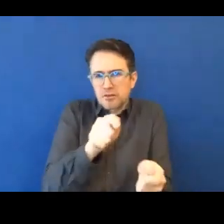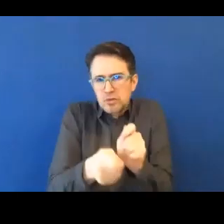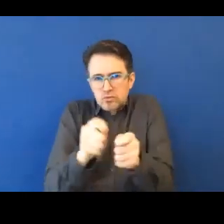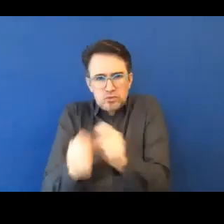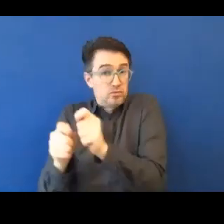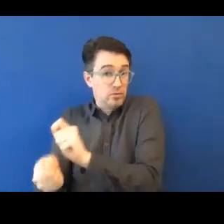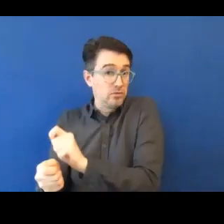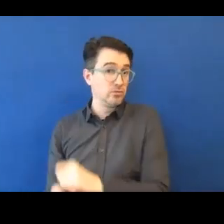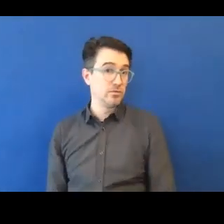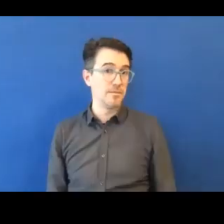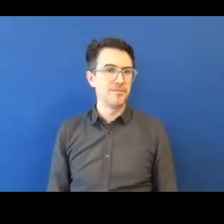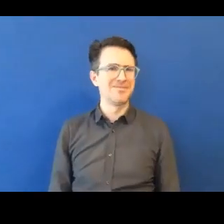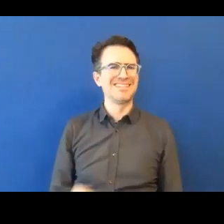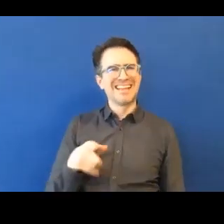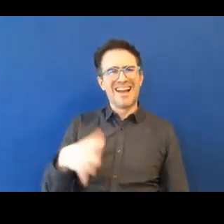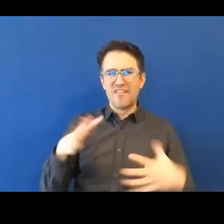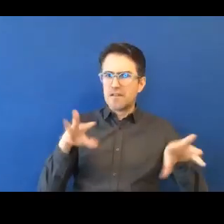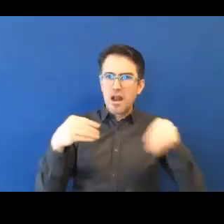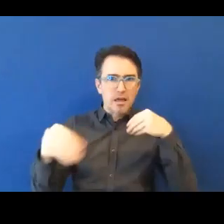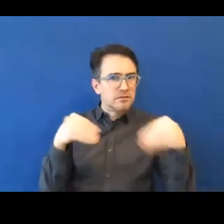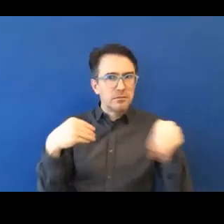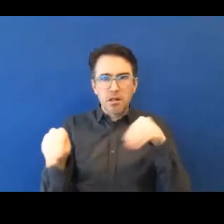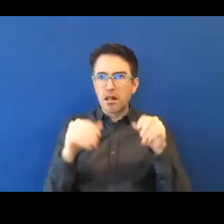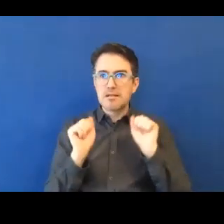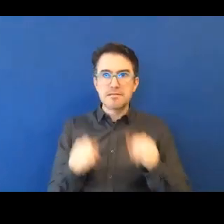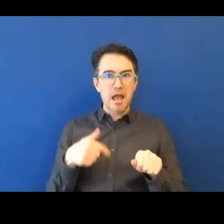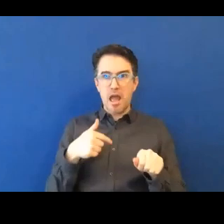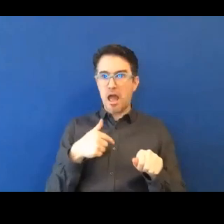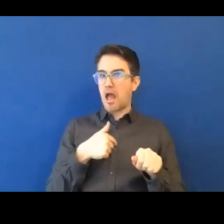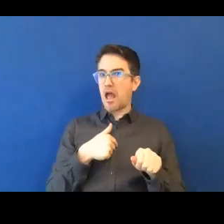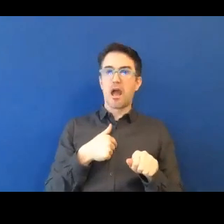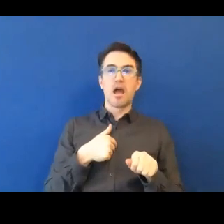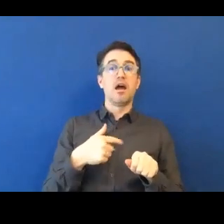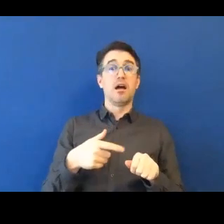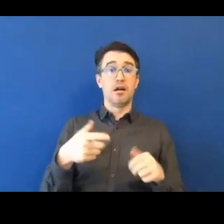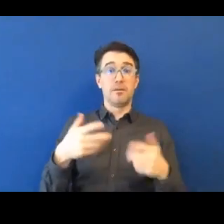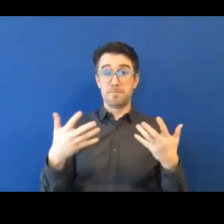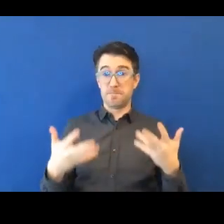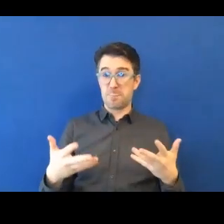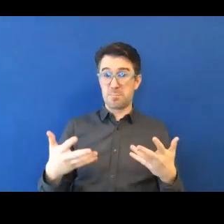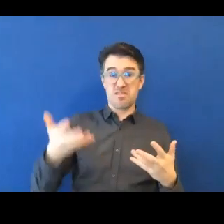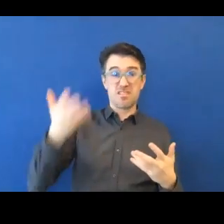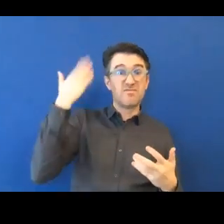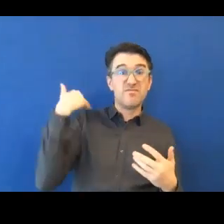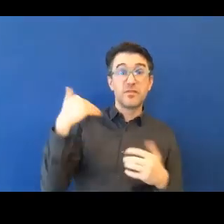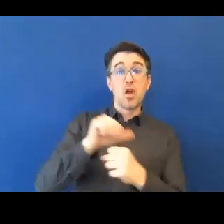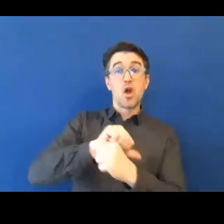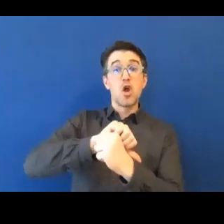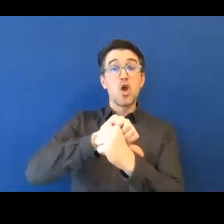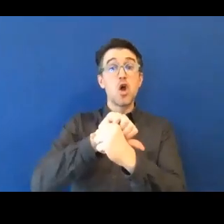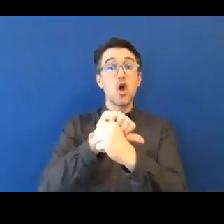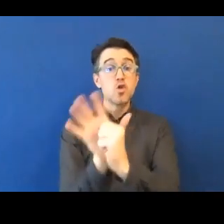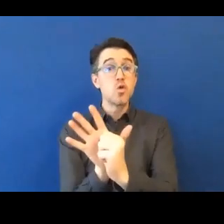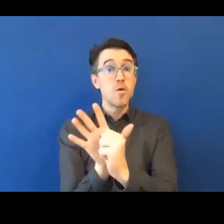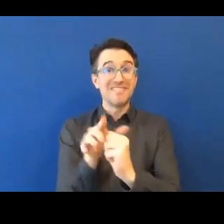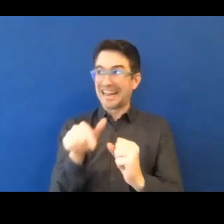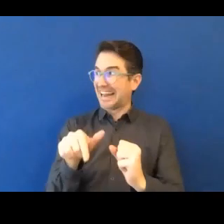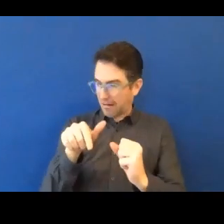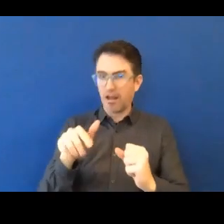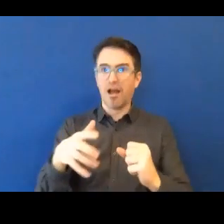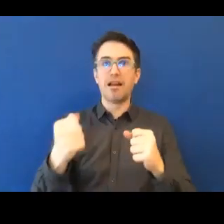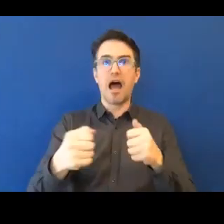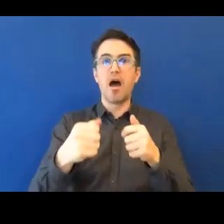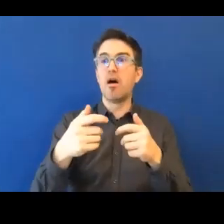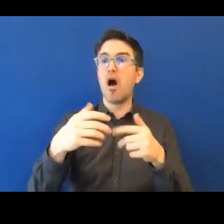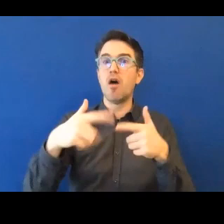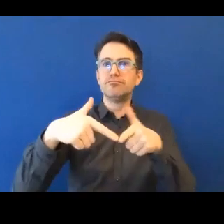fixing them at the individual level. And I think those are the kind of two approaches that are dynamically working their way